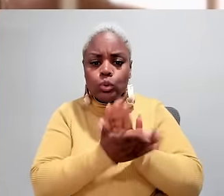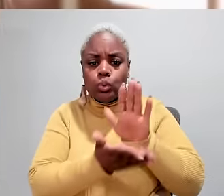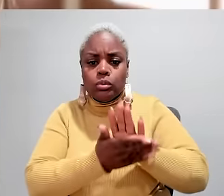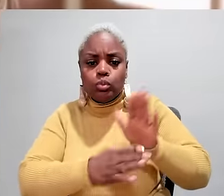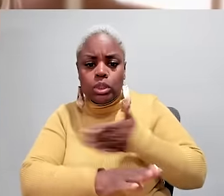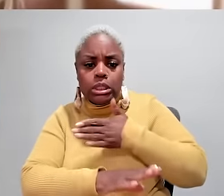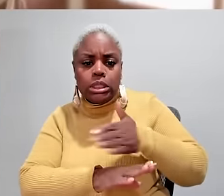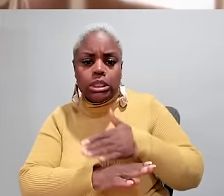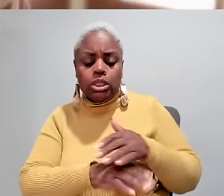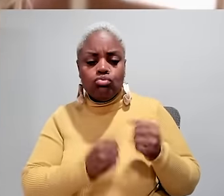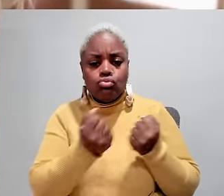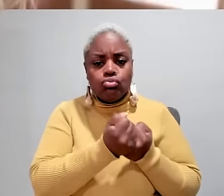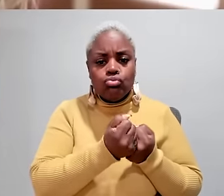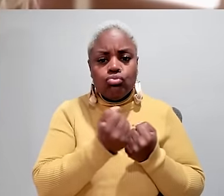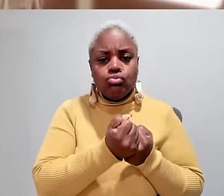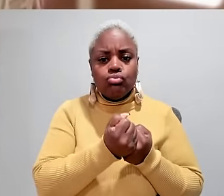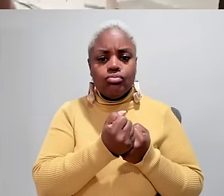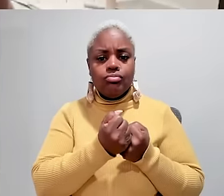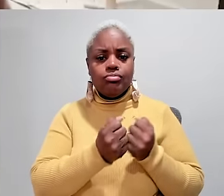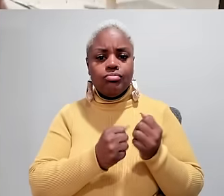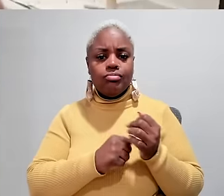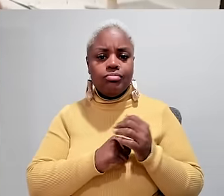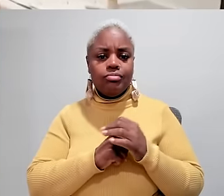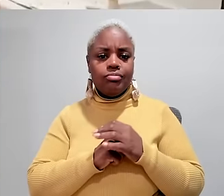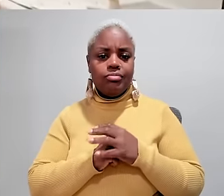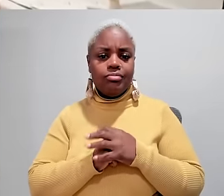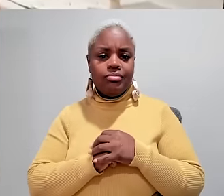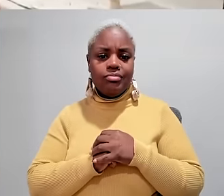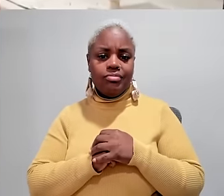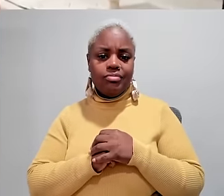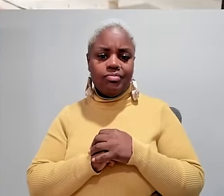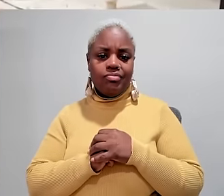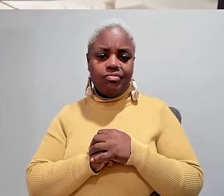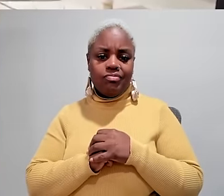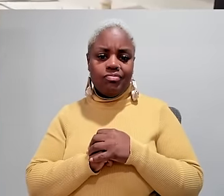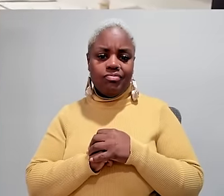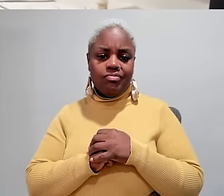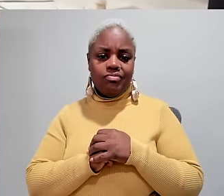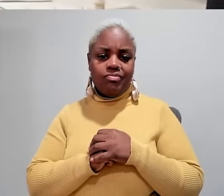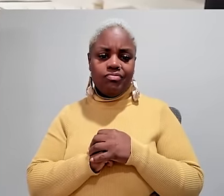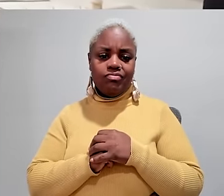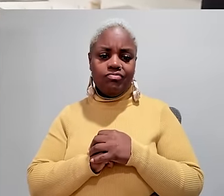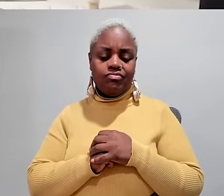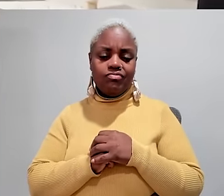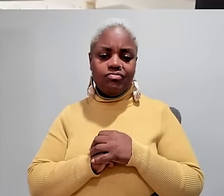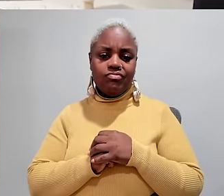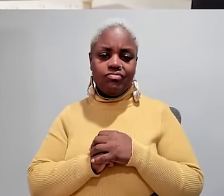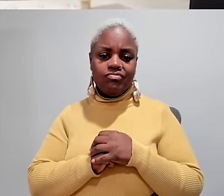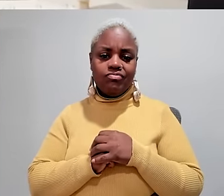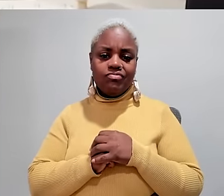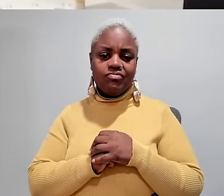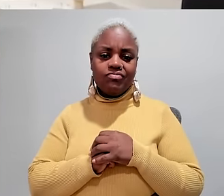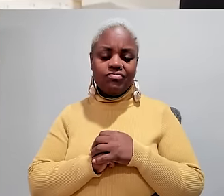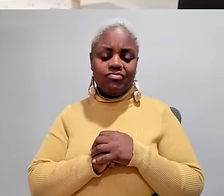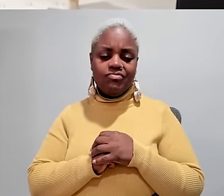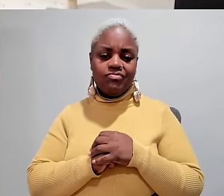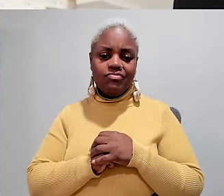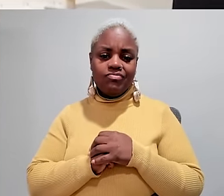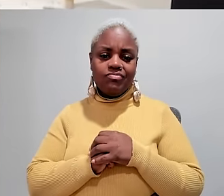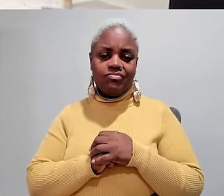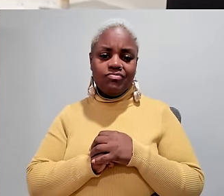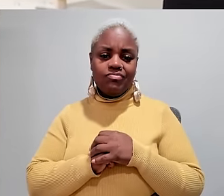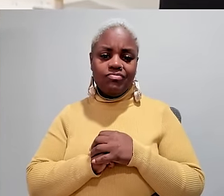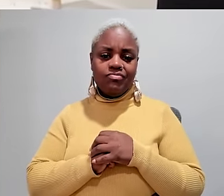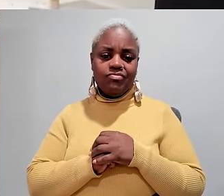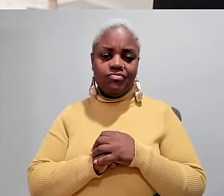practices for his school musicals. JARED But how do you make a say and listen to all you say? How